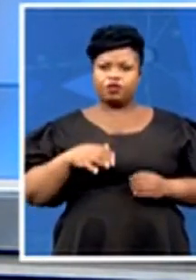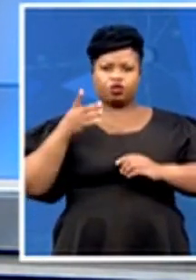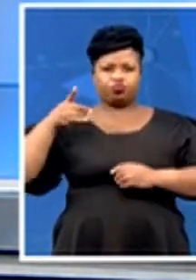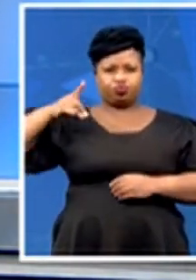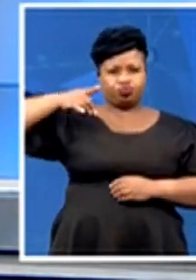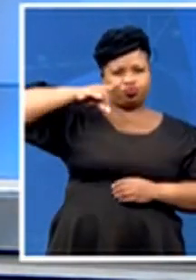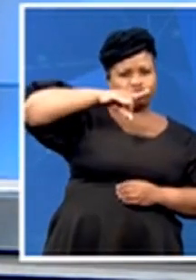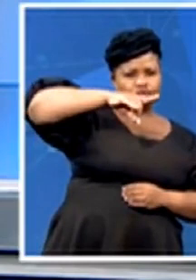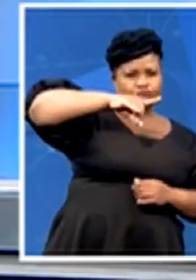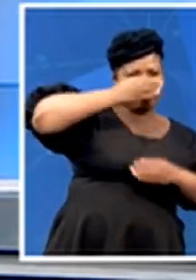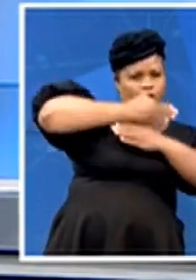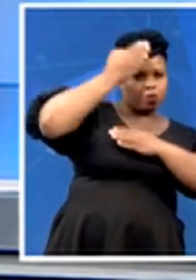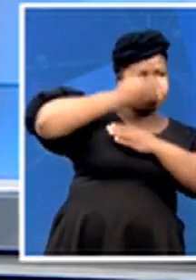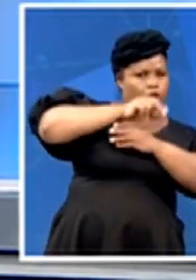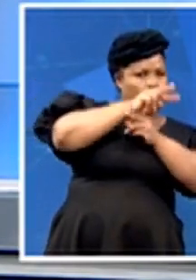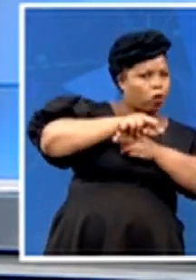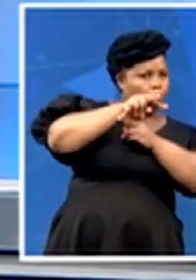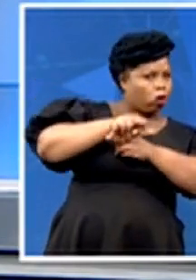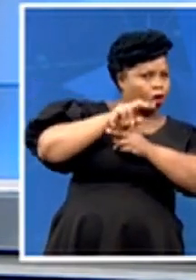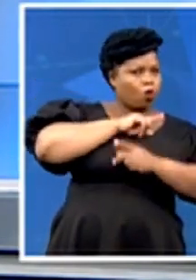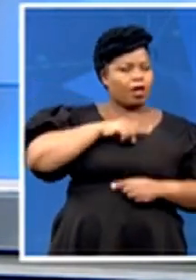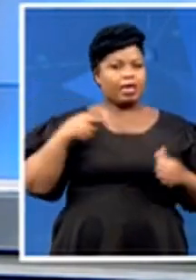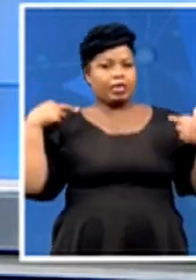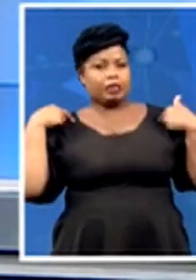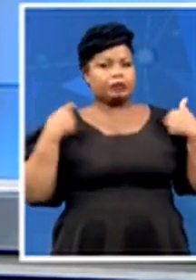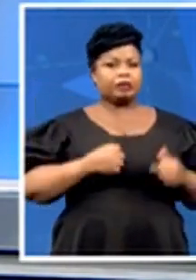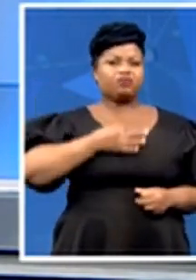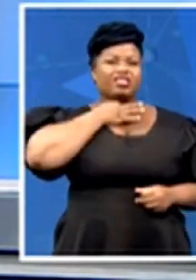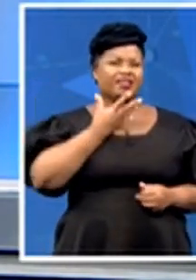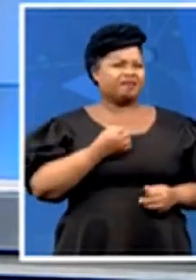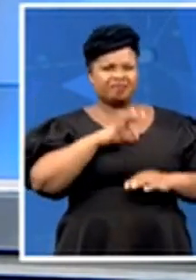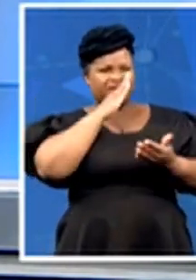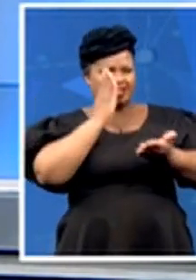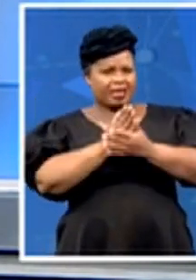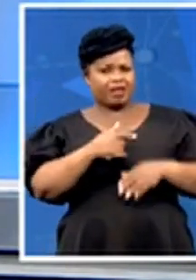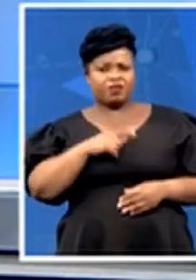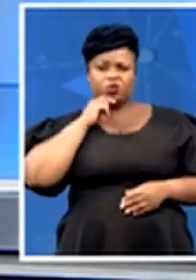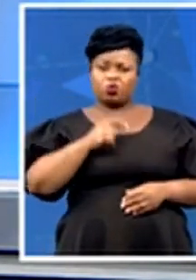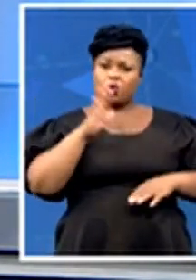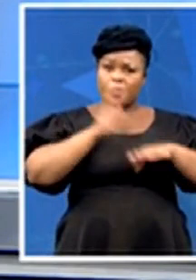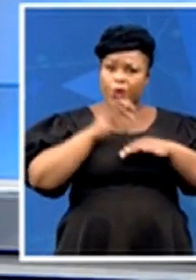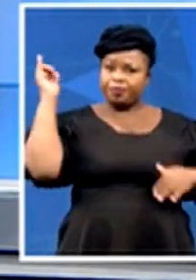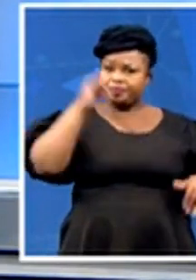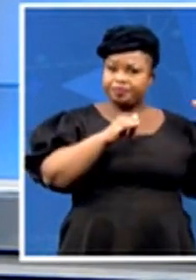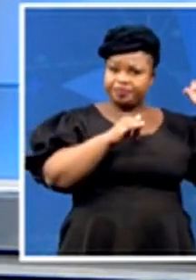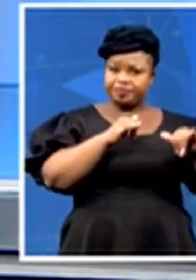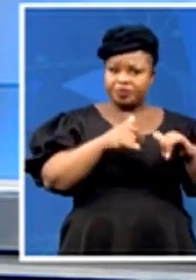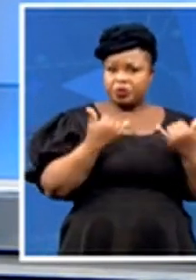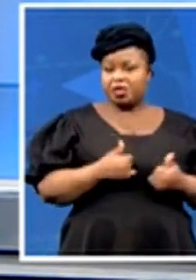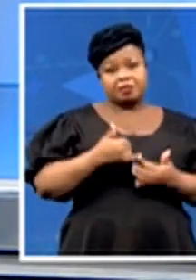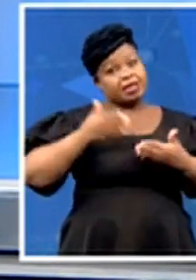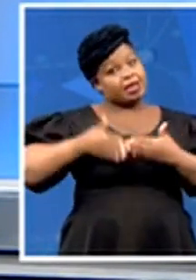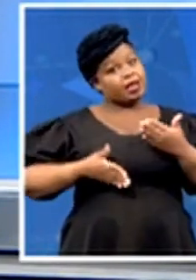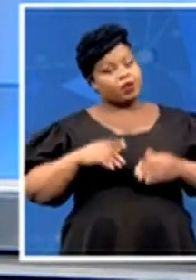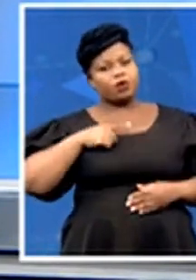heightened regional security risks it was not clear whether the extra flights would continue past today's deadline agreed between u.s president